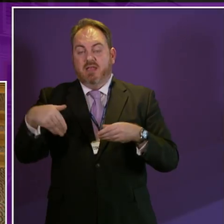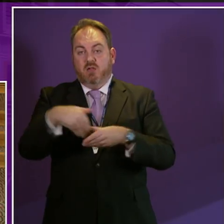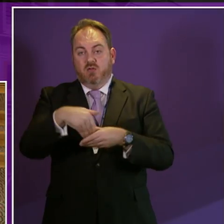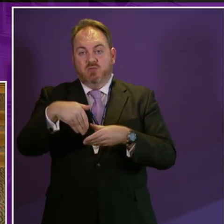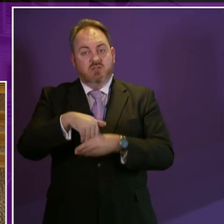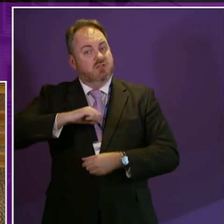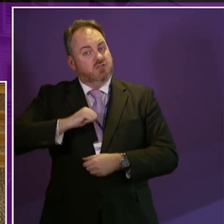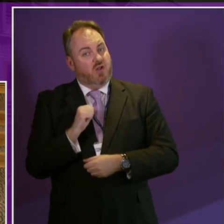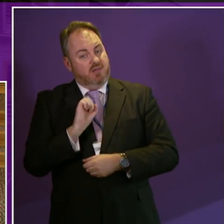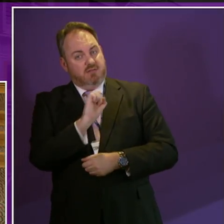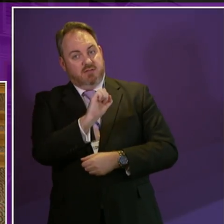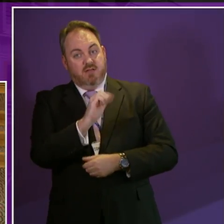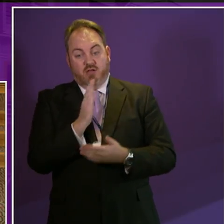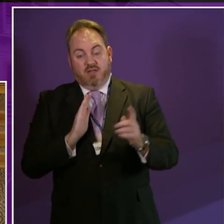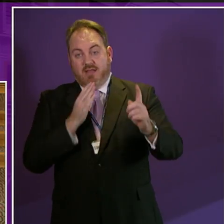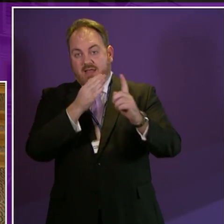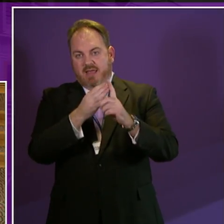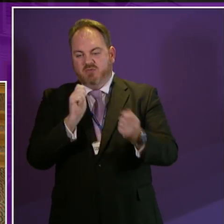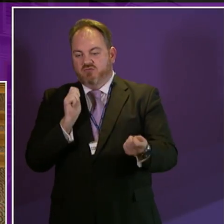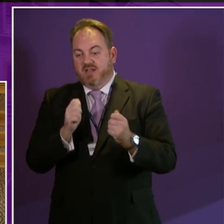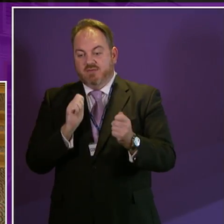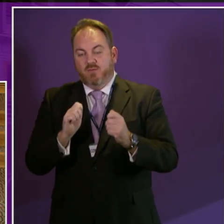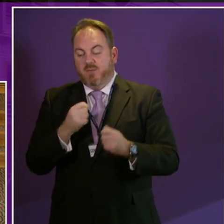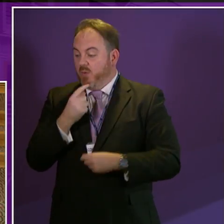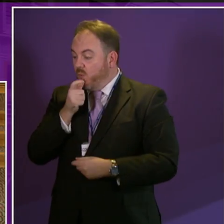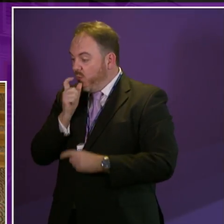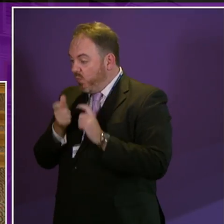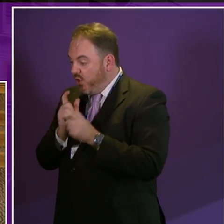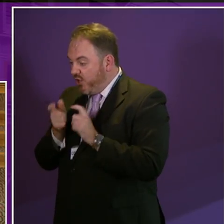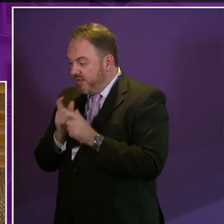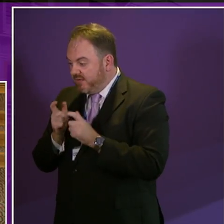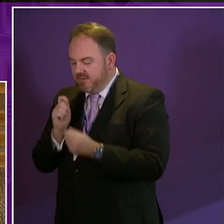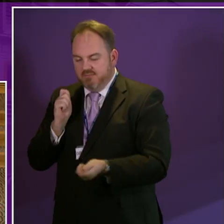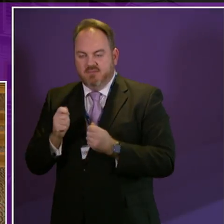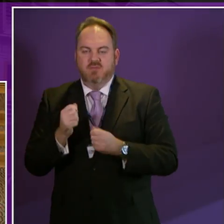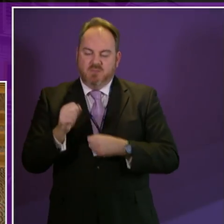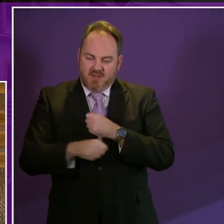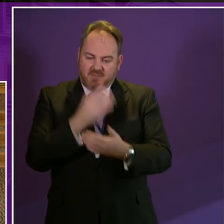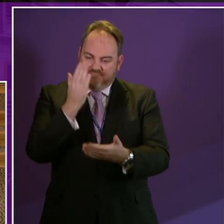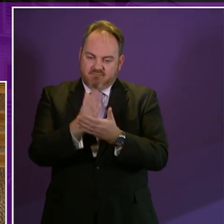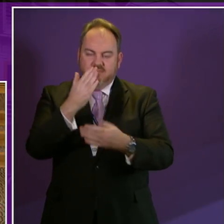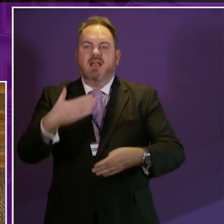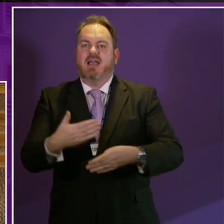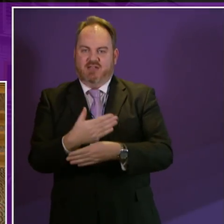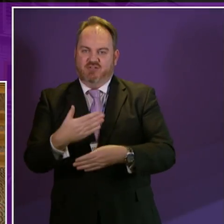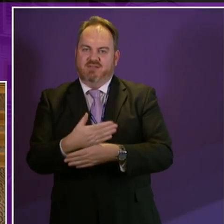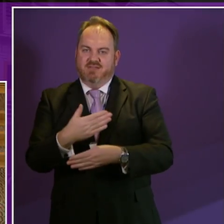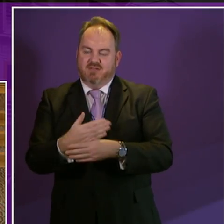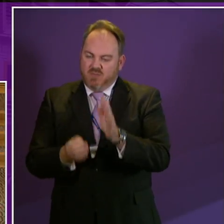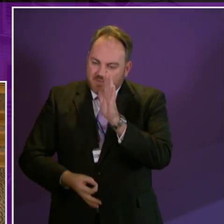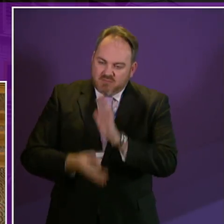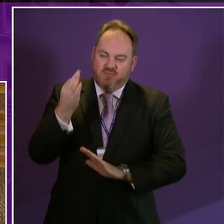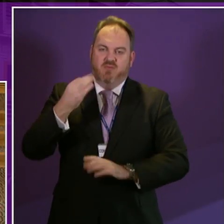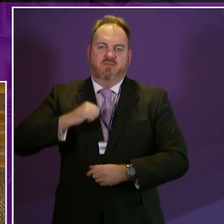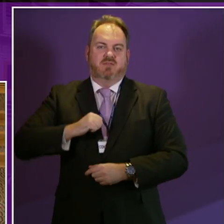now is to transform ambitions into actions that will in turn transform disabled people's lives and the country we